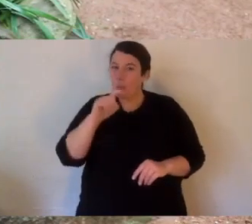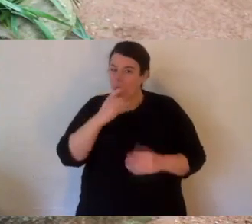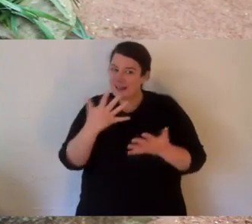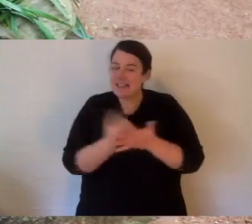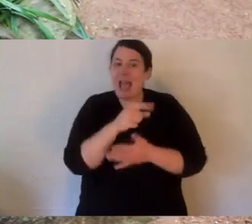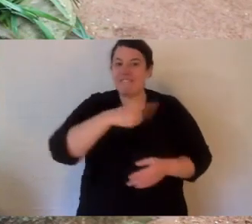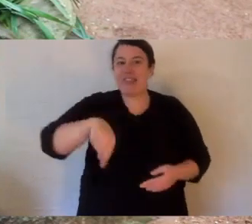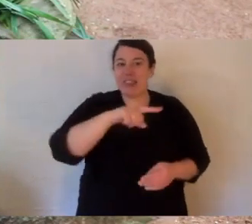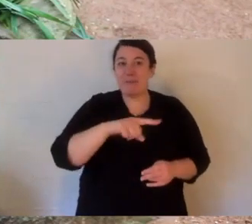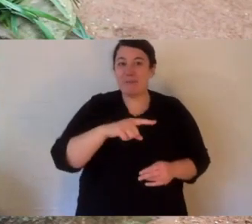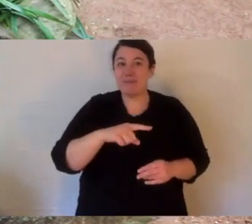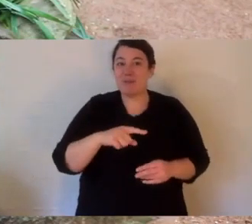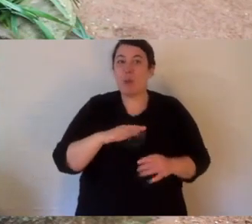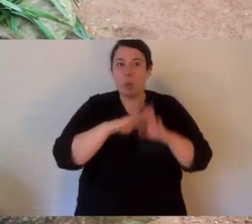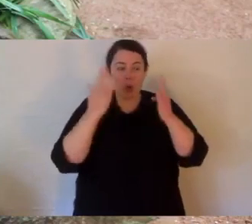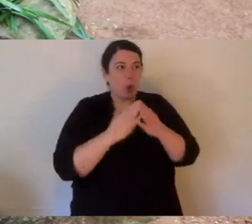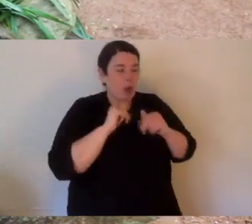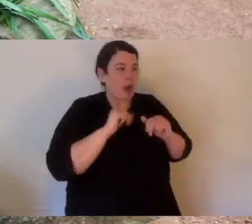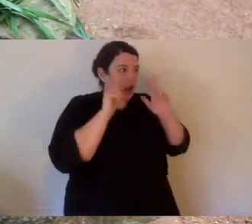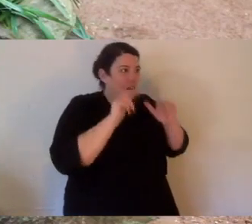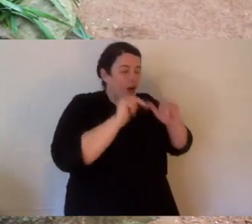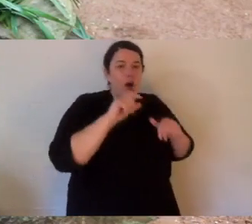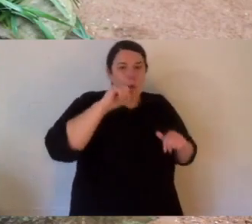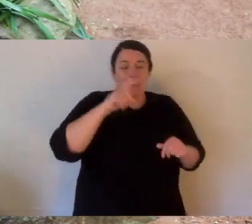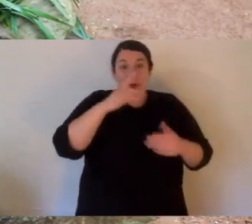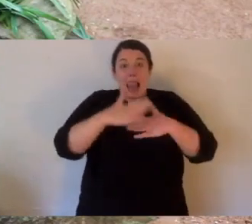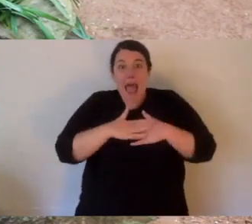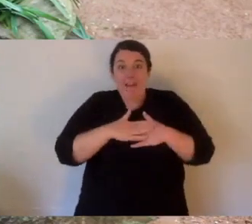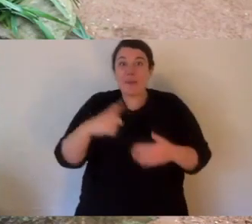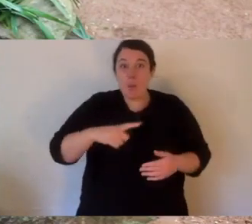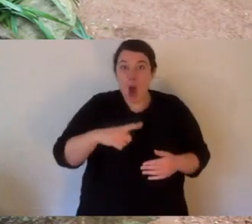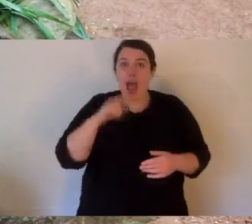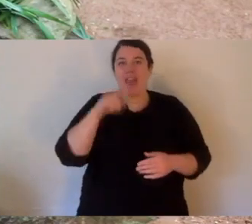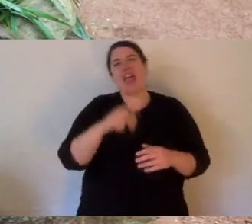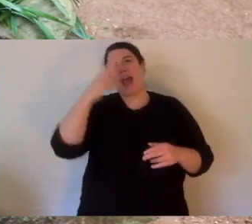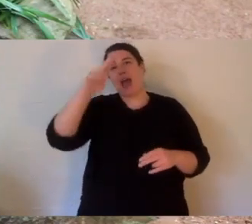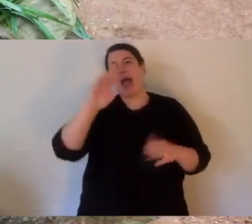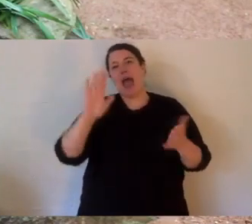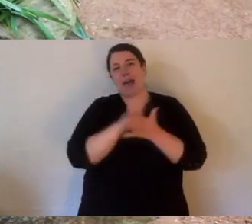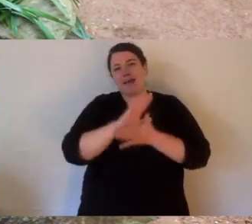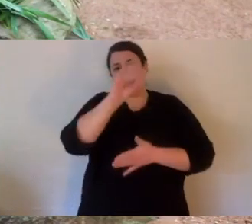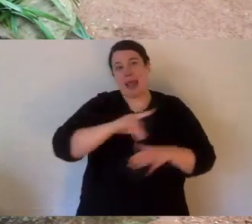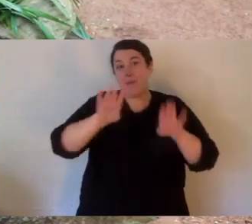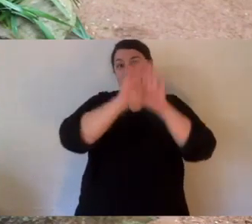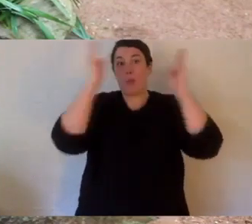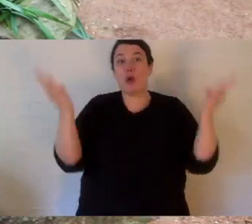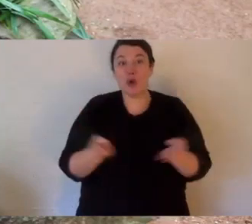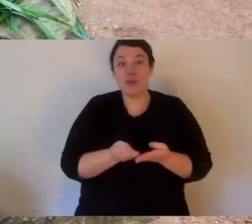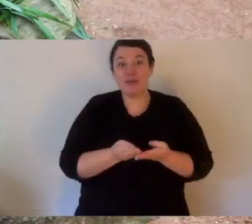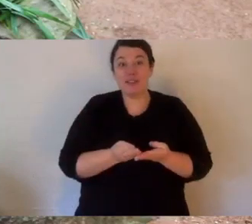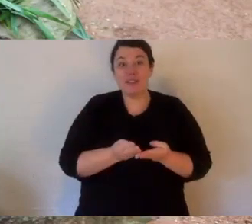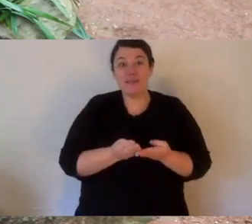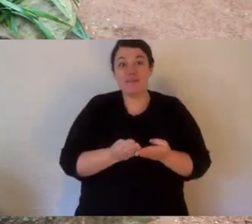And you know what that means to me? That quokkas are already endangered. But if things got even worse for quokkas, the world is going to care.